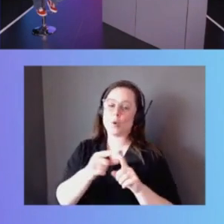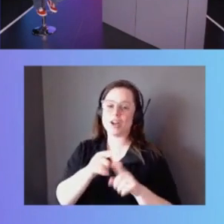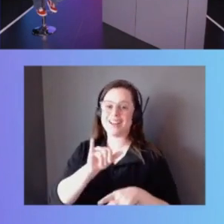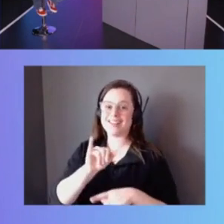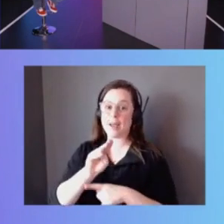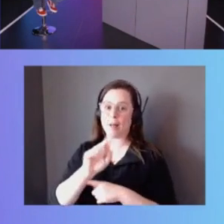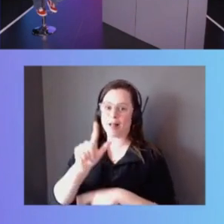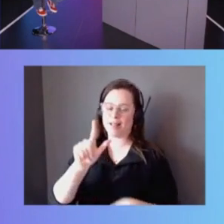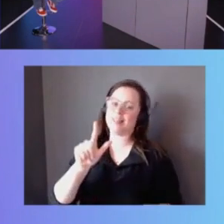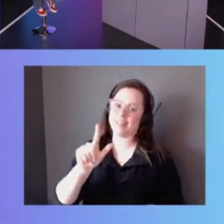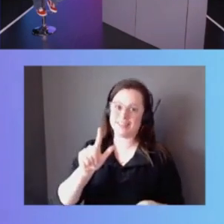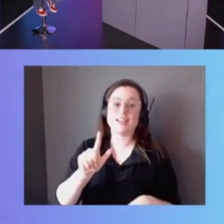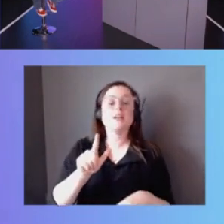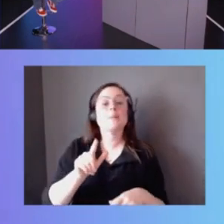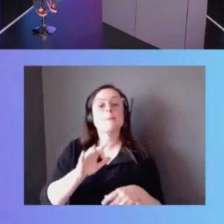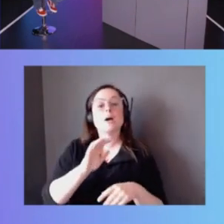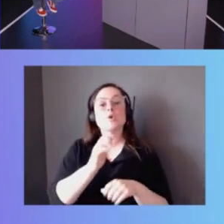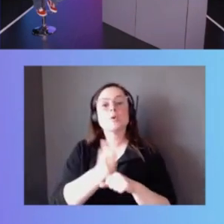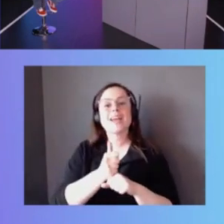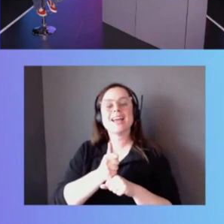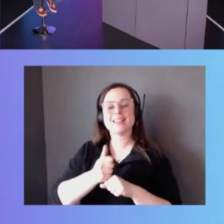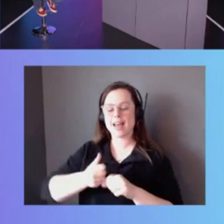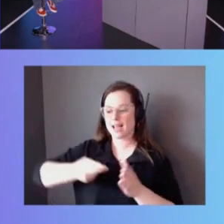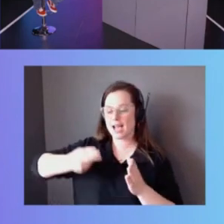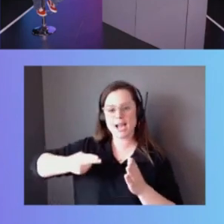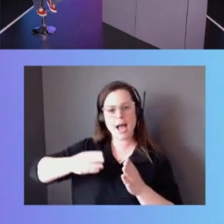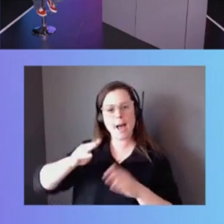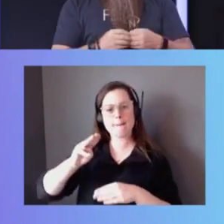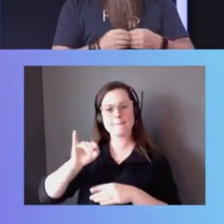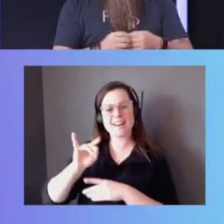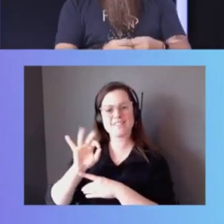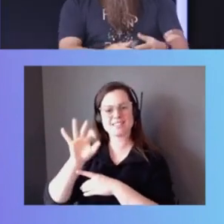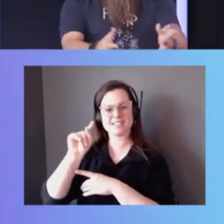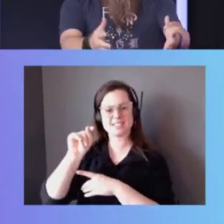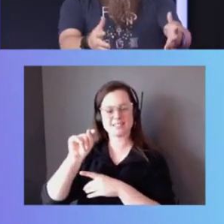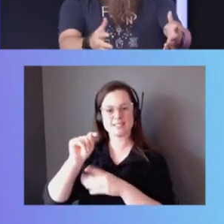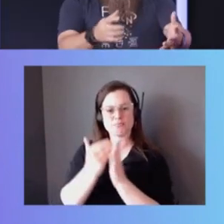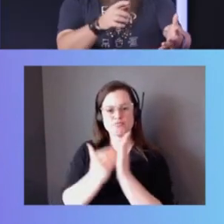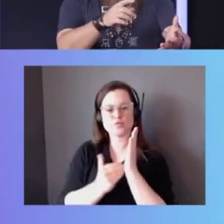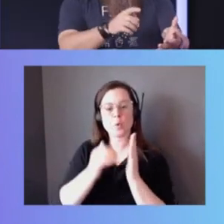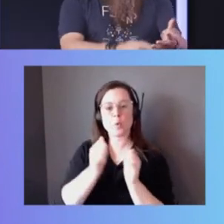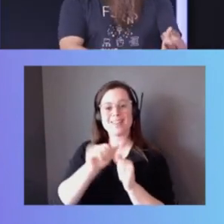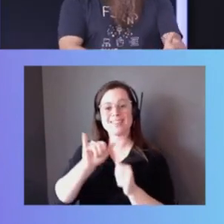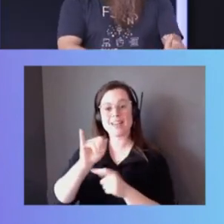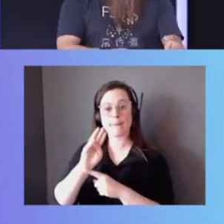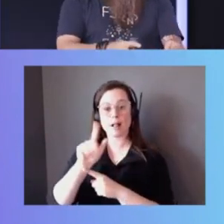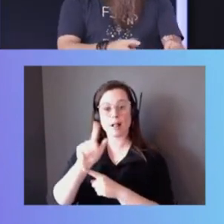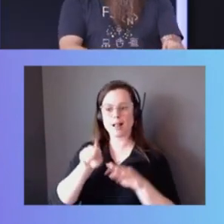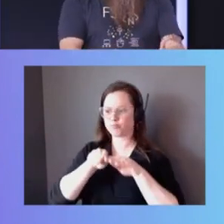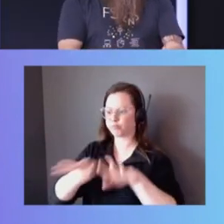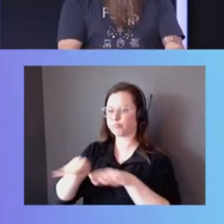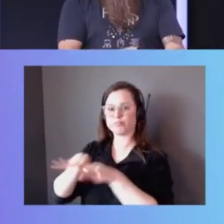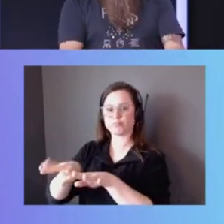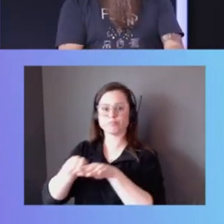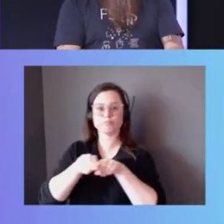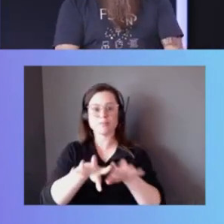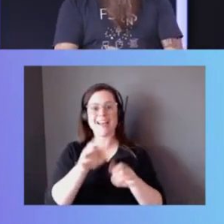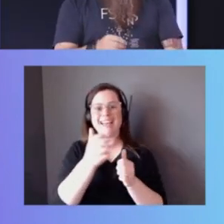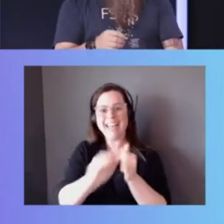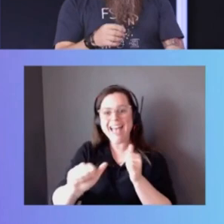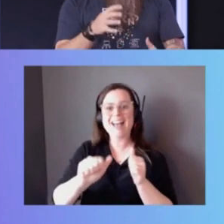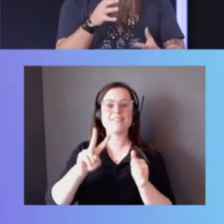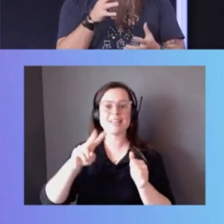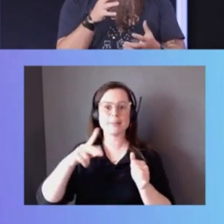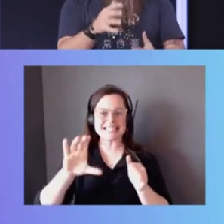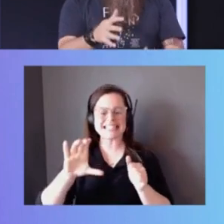manifest of sorts with, with YAML. And basically just be able to deploy that to any defined subnets, VPCs and all of